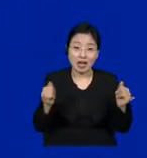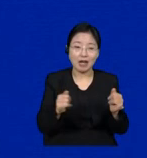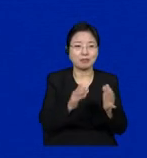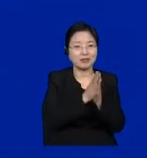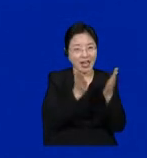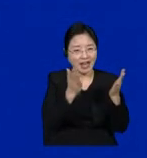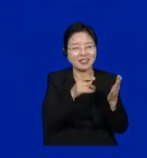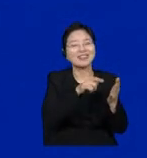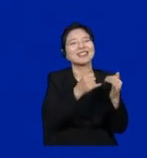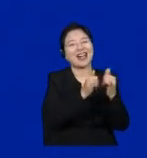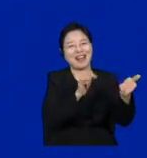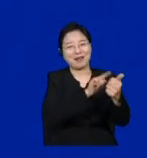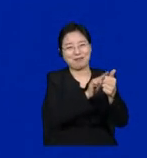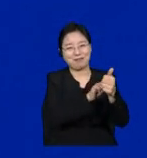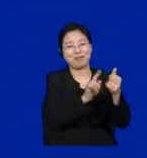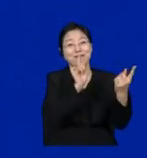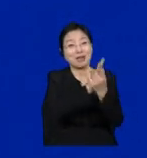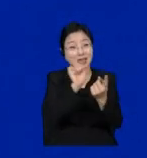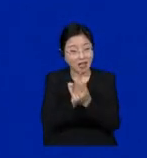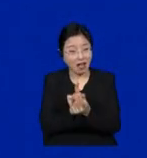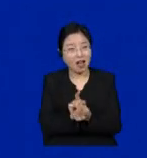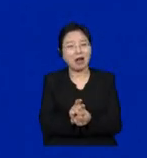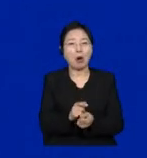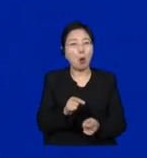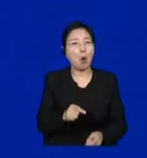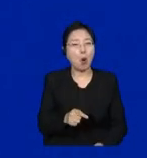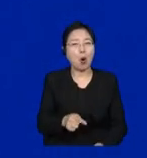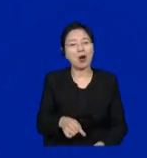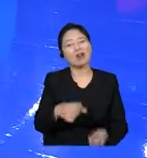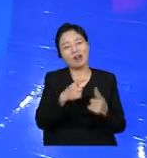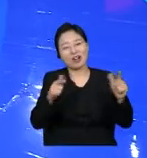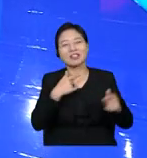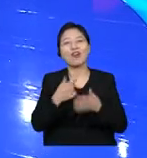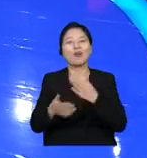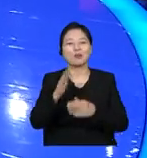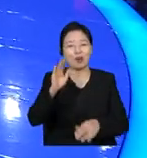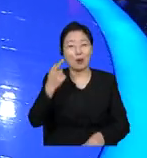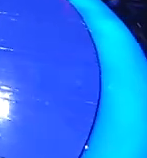good luck. I want to thank you for your attention. Thank you you much.